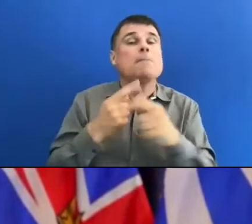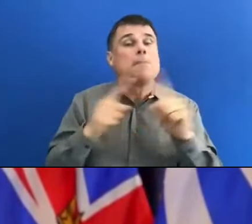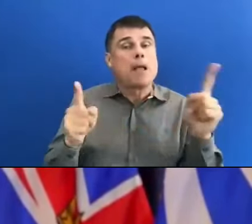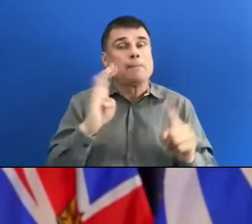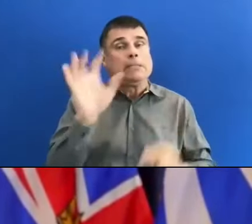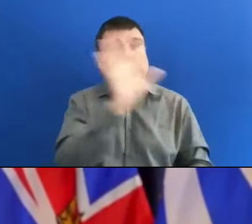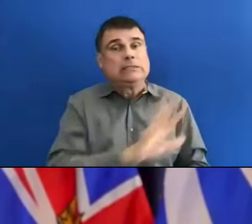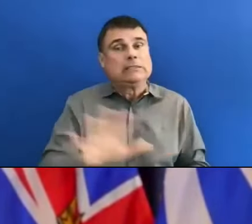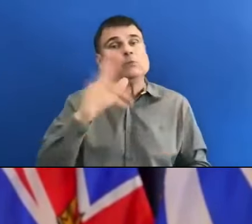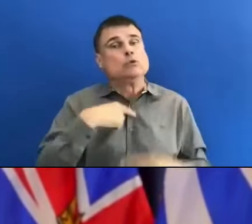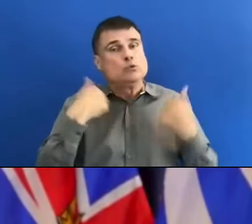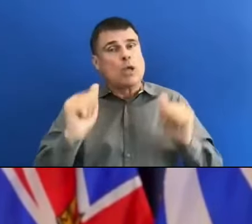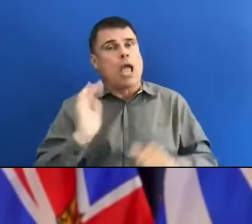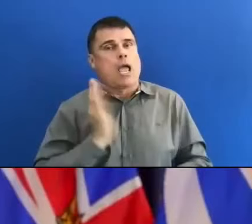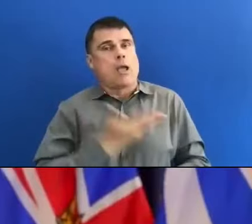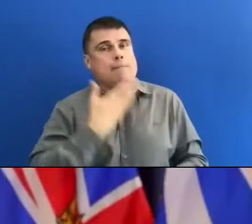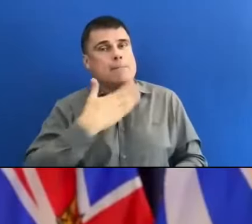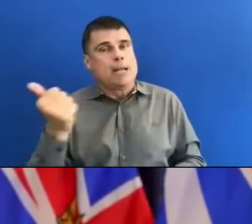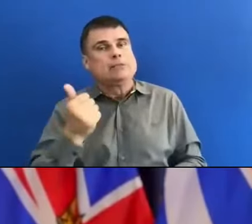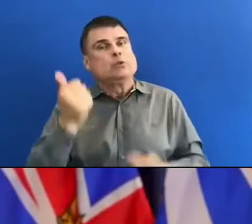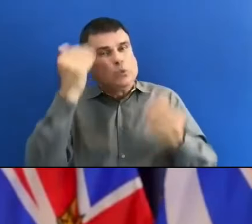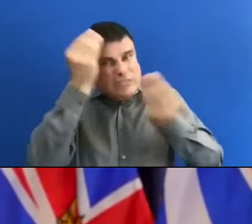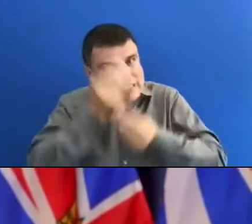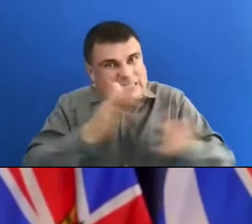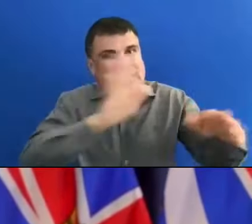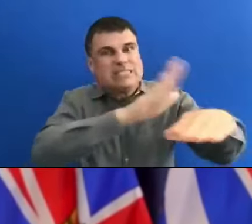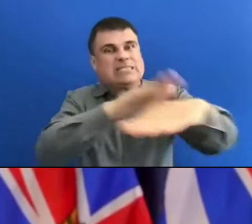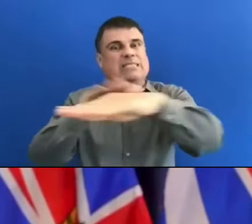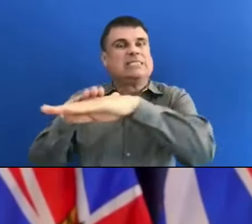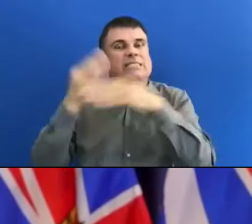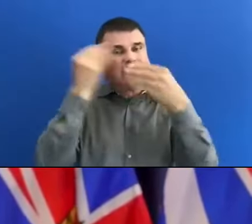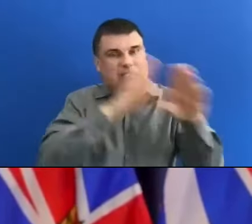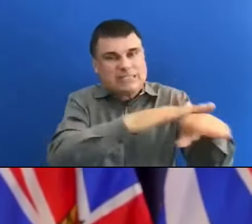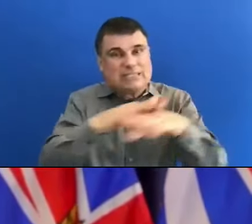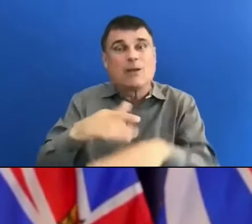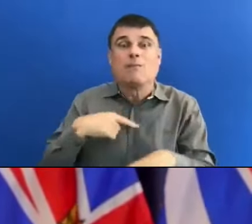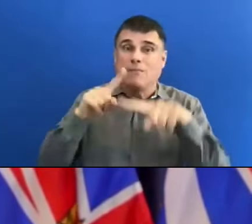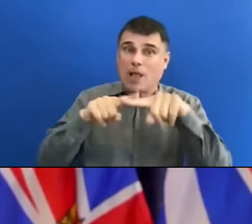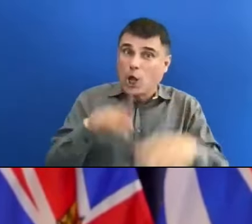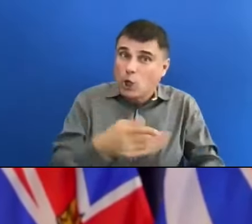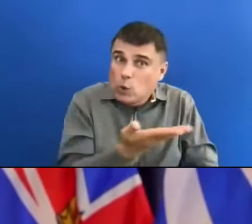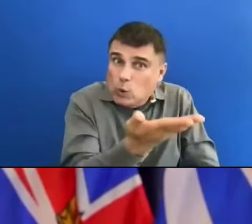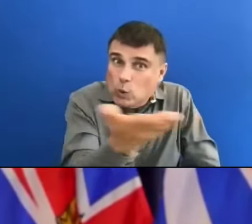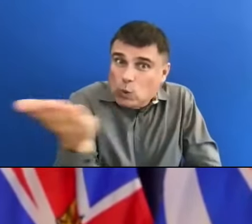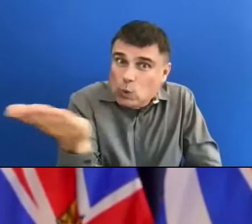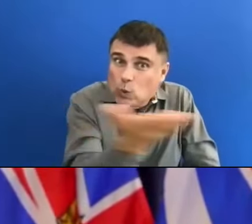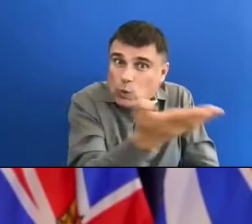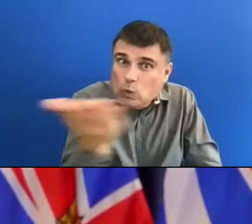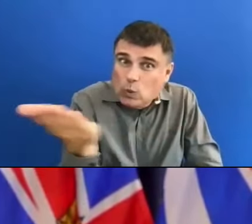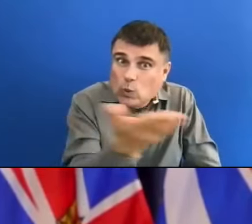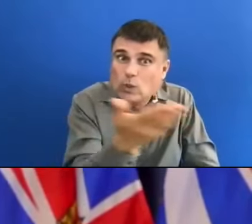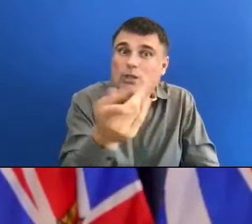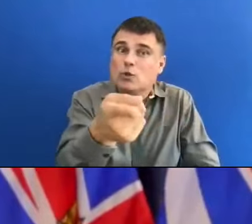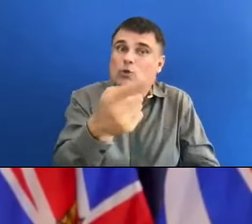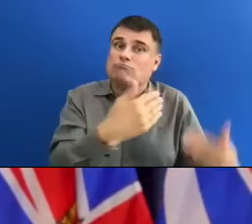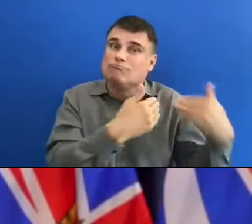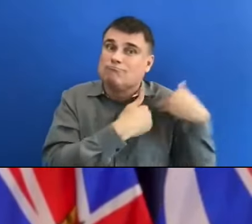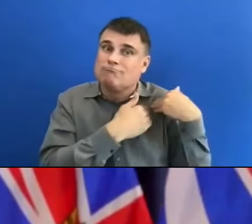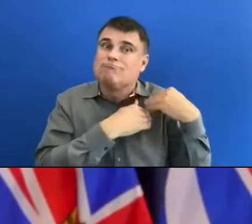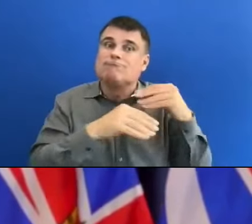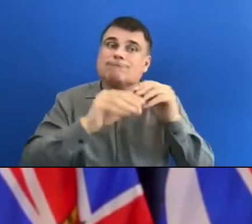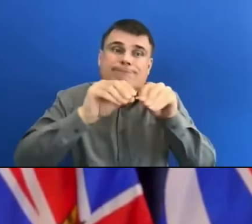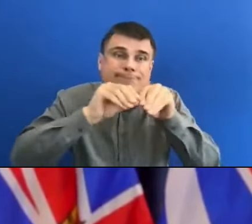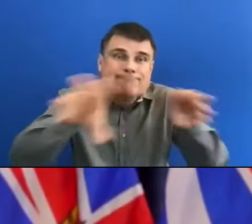out. And we rely also on the public press and media outlets who've done a really good job in my mind of making the case.